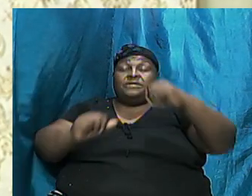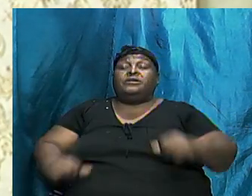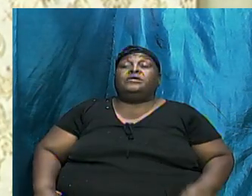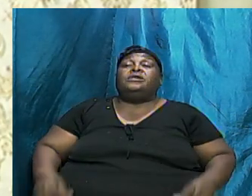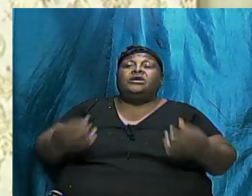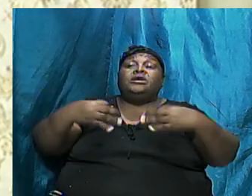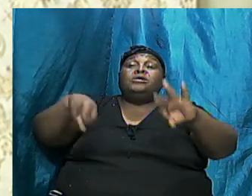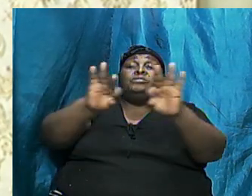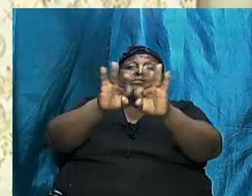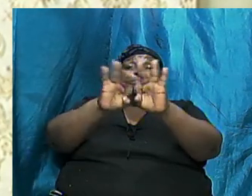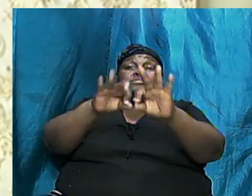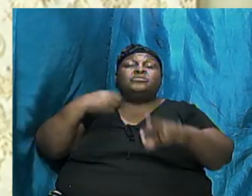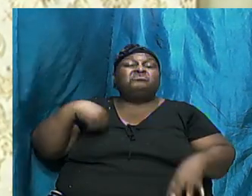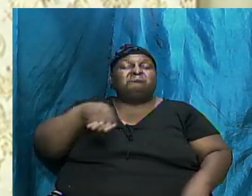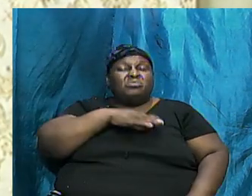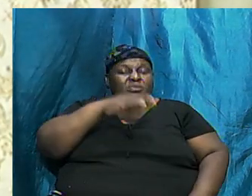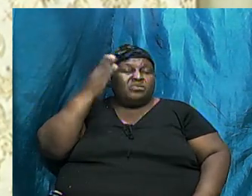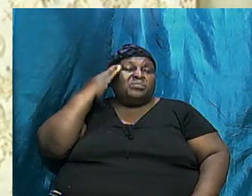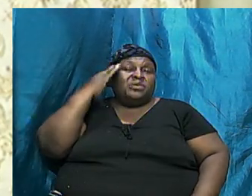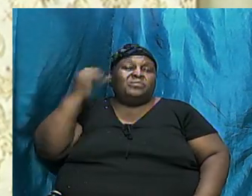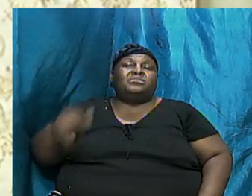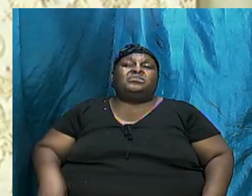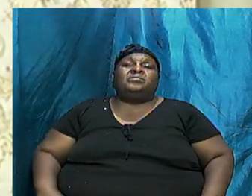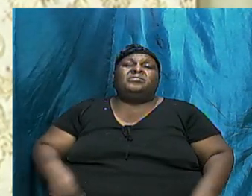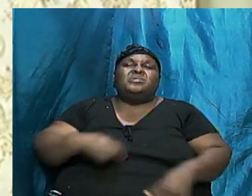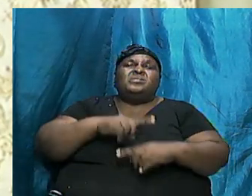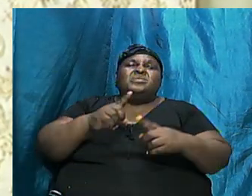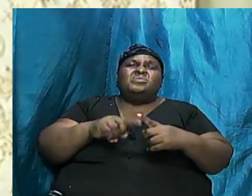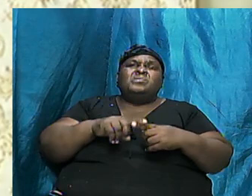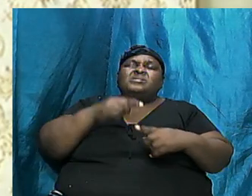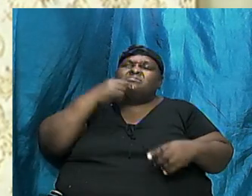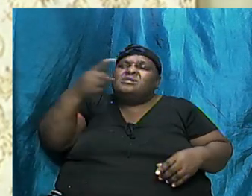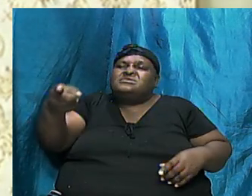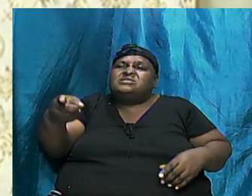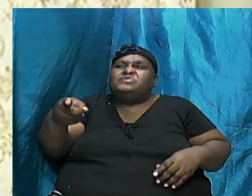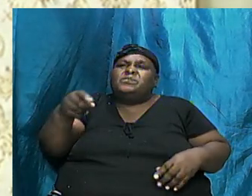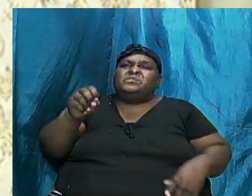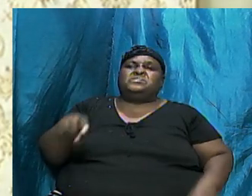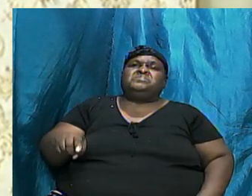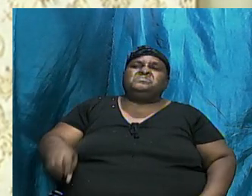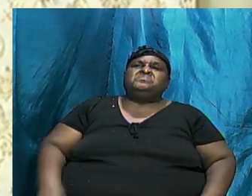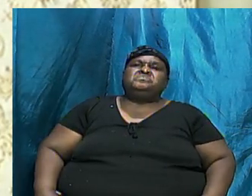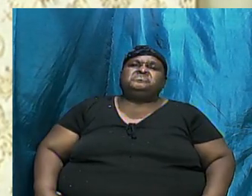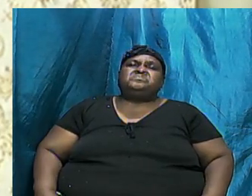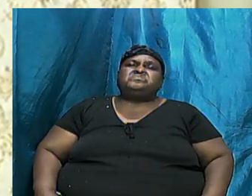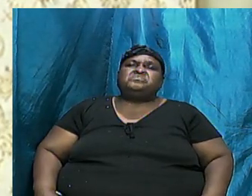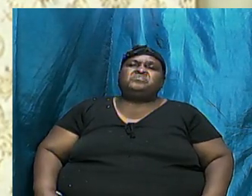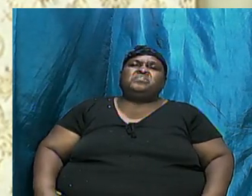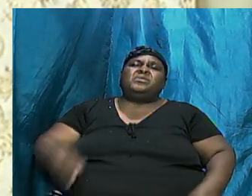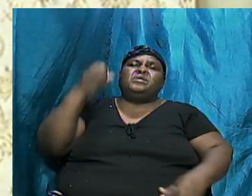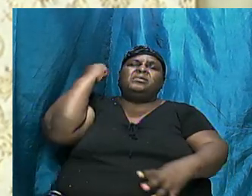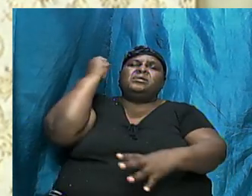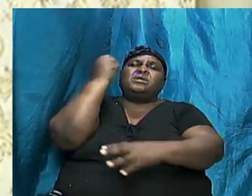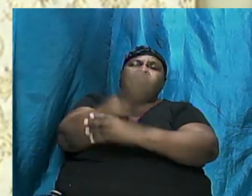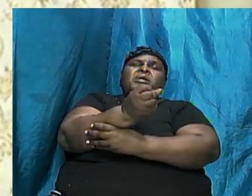important That we know that But when God Spoke this To Abraham